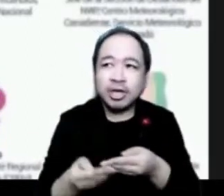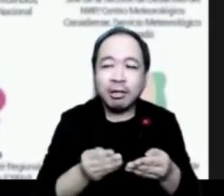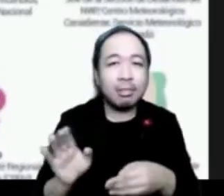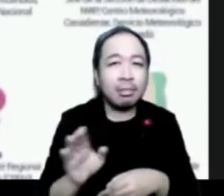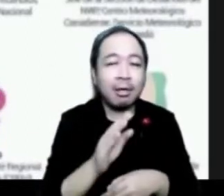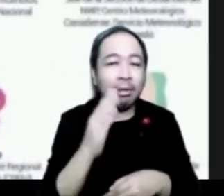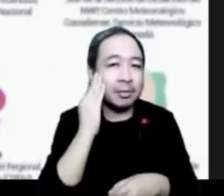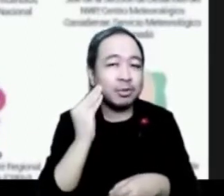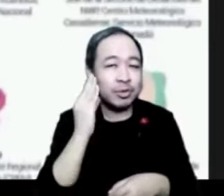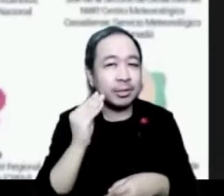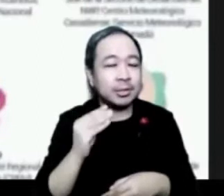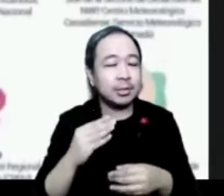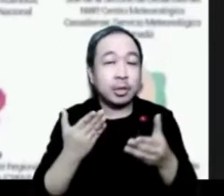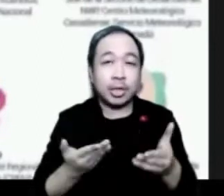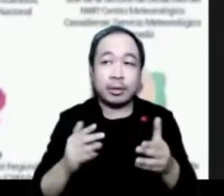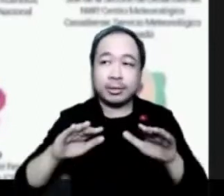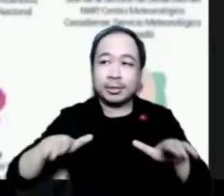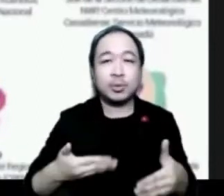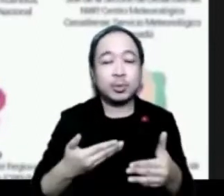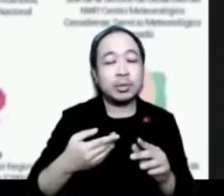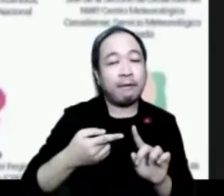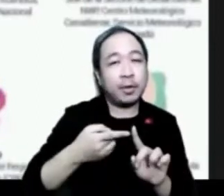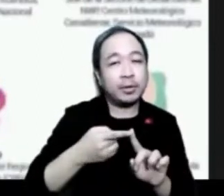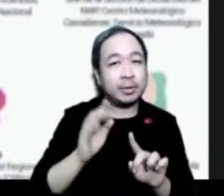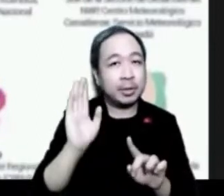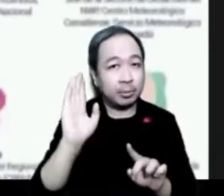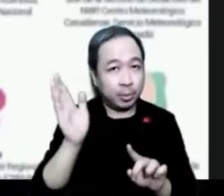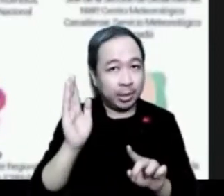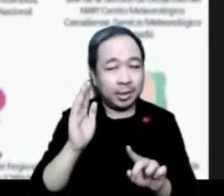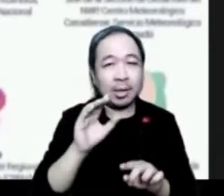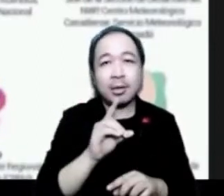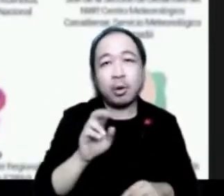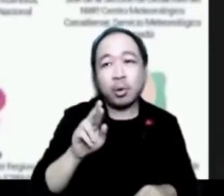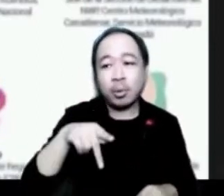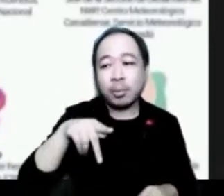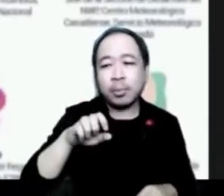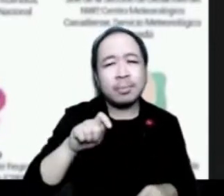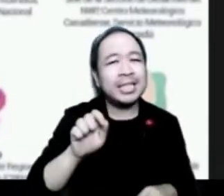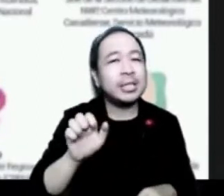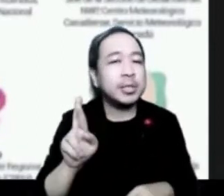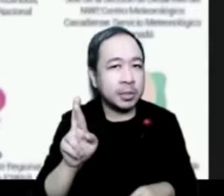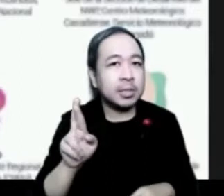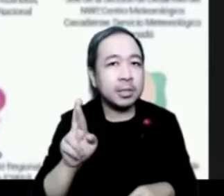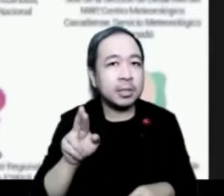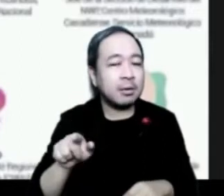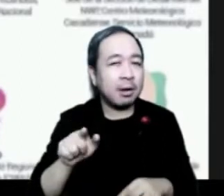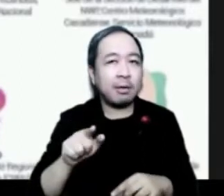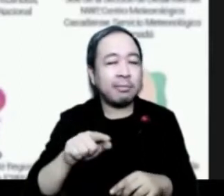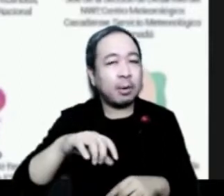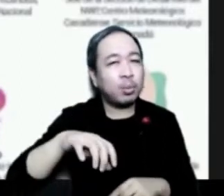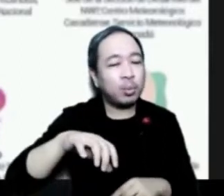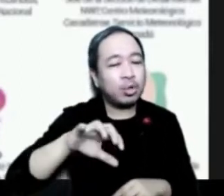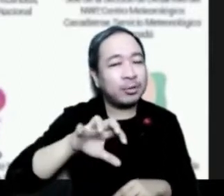now to our first speaker, Dr. Peter Van Derup, the Regional Forestry Officer of